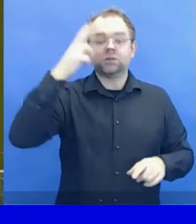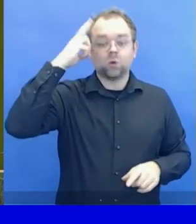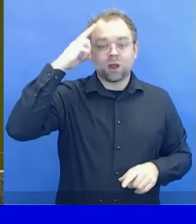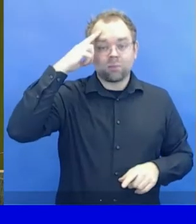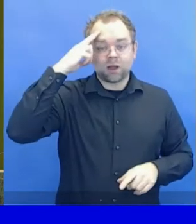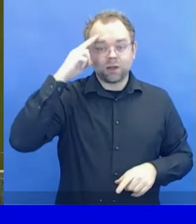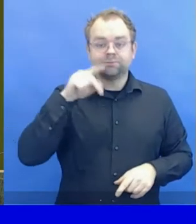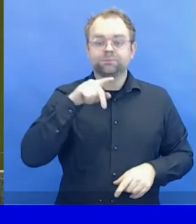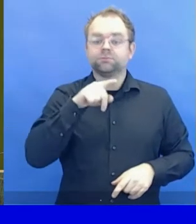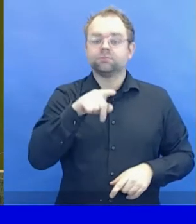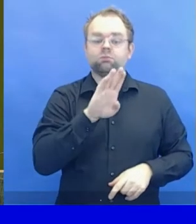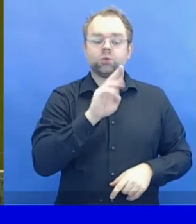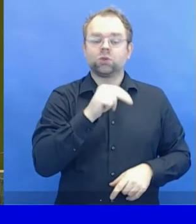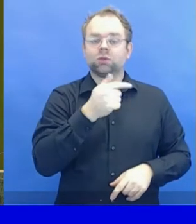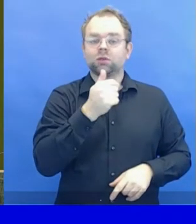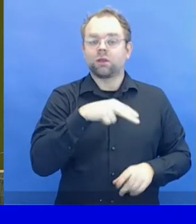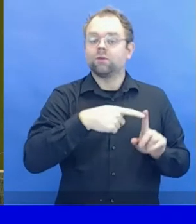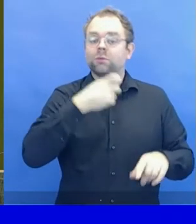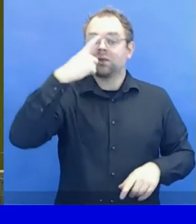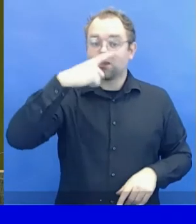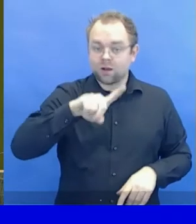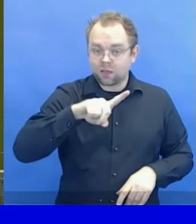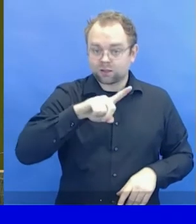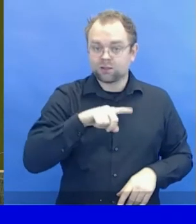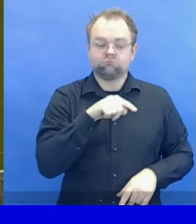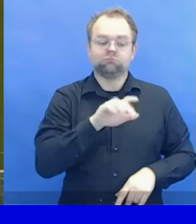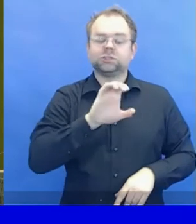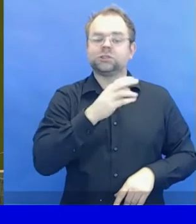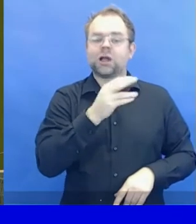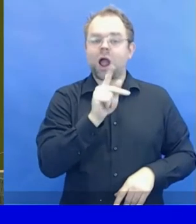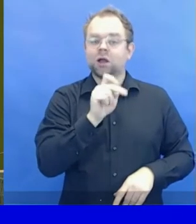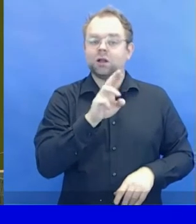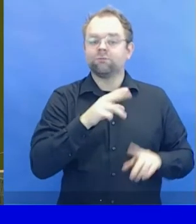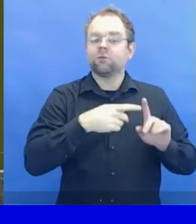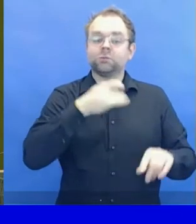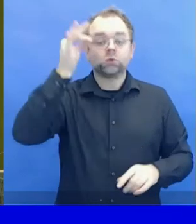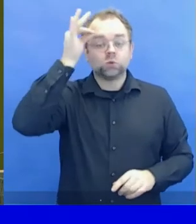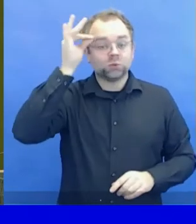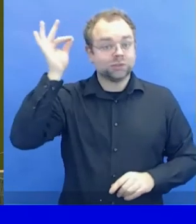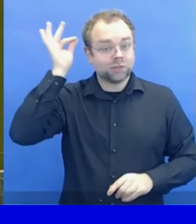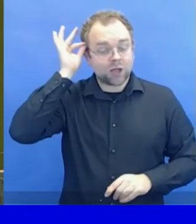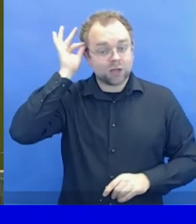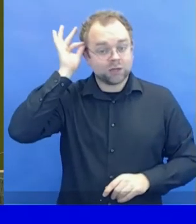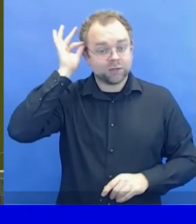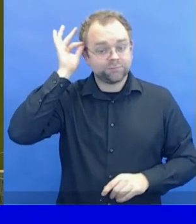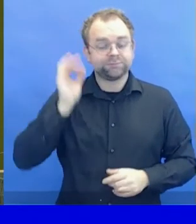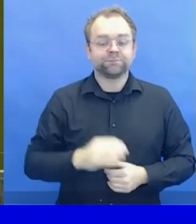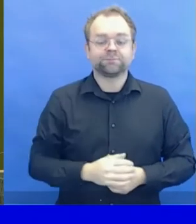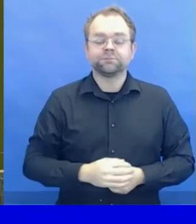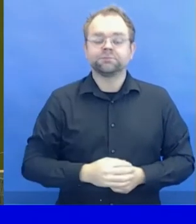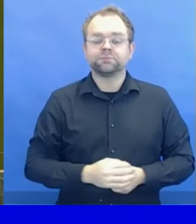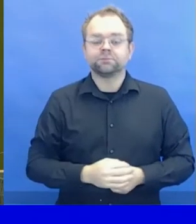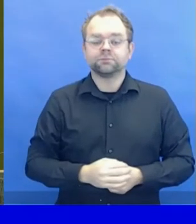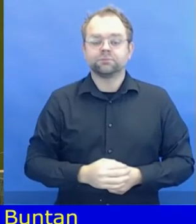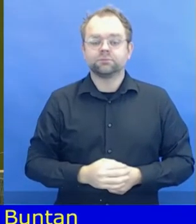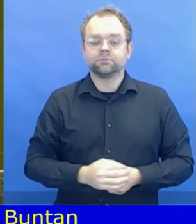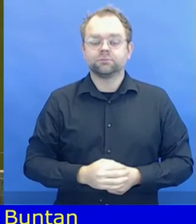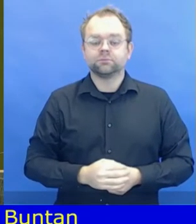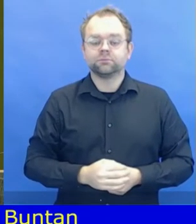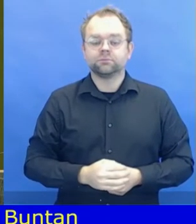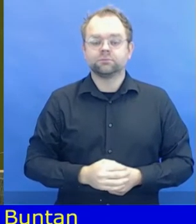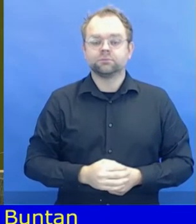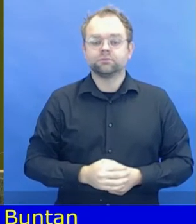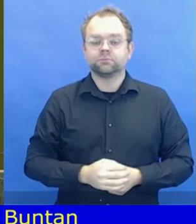of Tunisia. Mr. Jun Ishikawa of Japan, Mr. Samuel